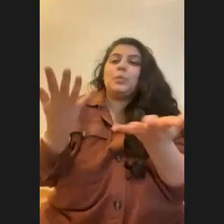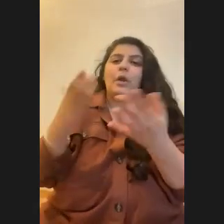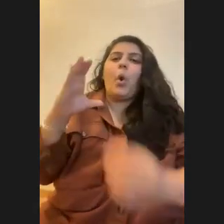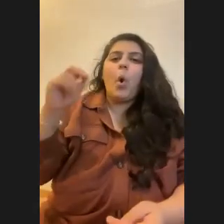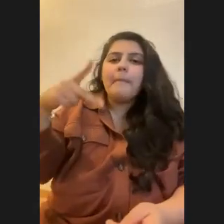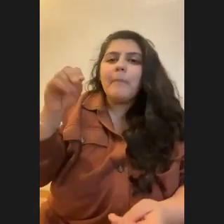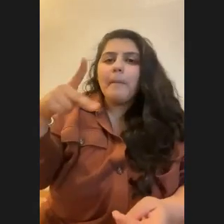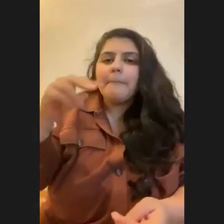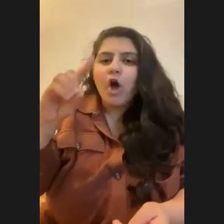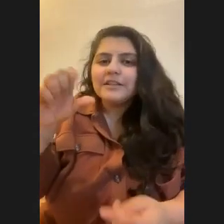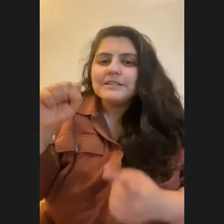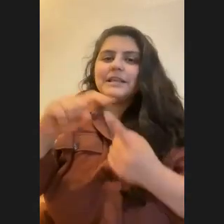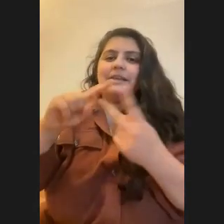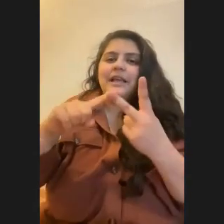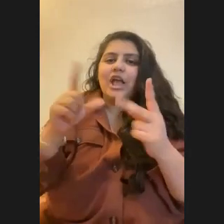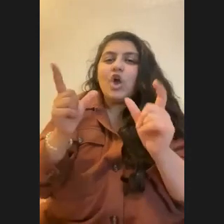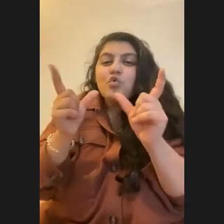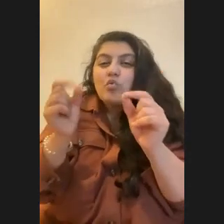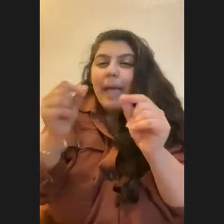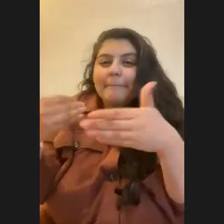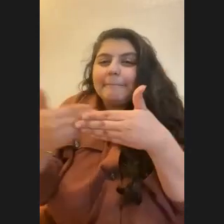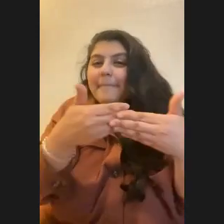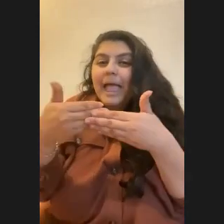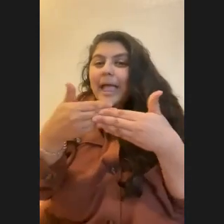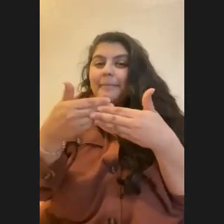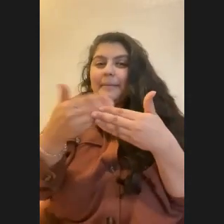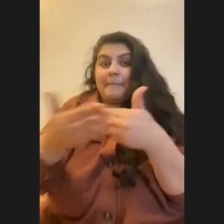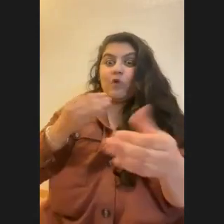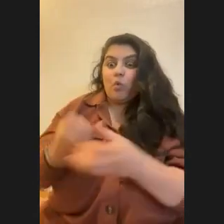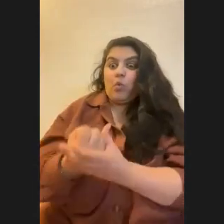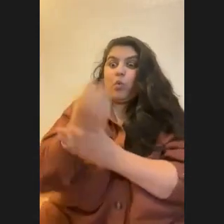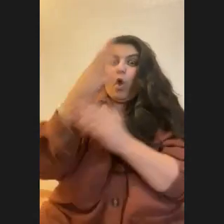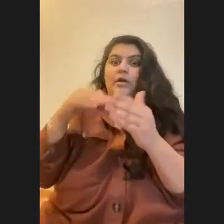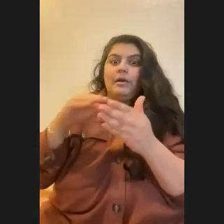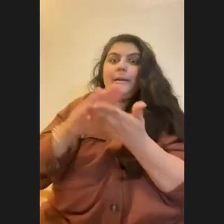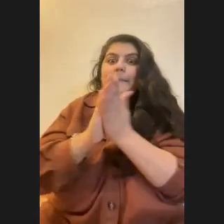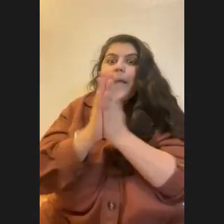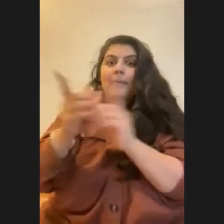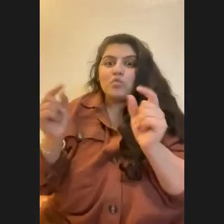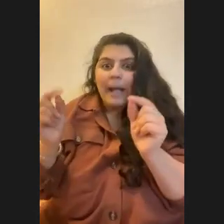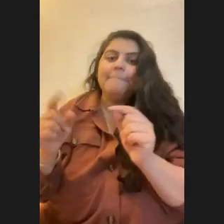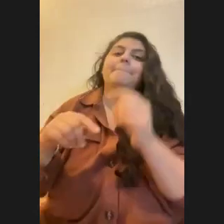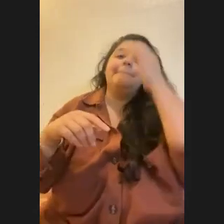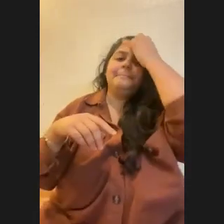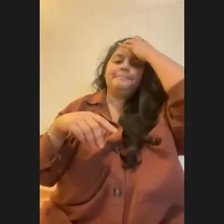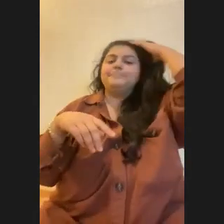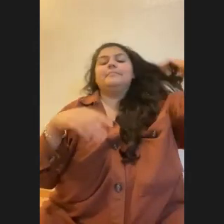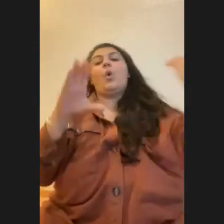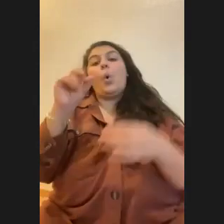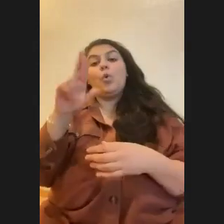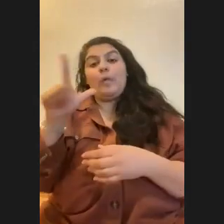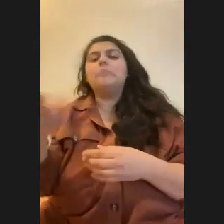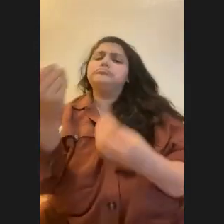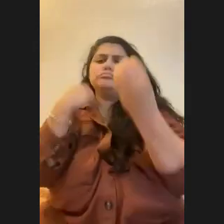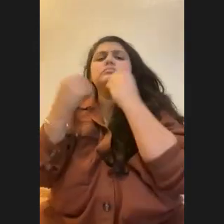crab zoea, which are like little baby crab larvae before they develop into crab, things like that. Coral are decent eaters.